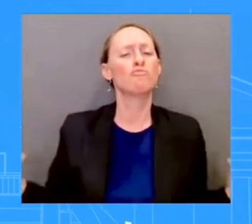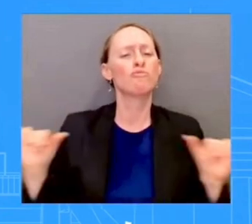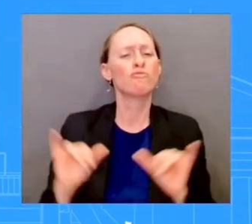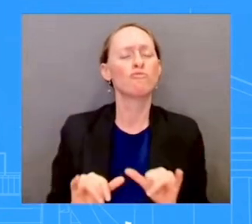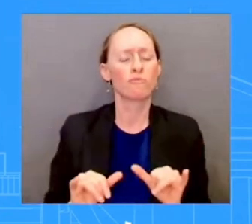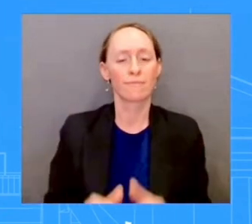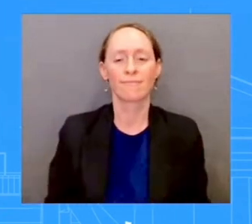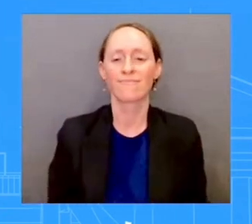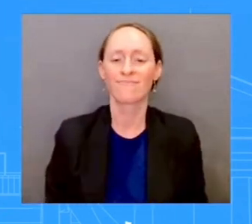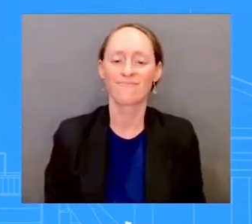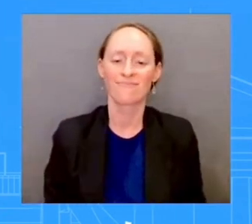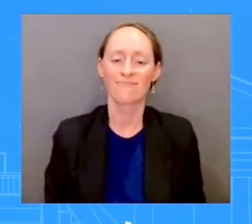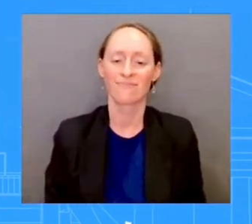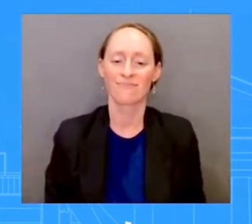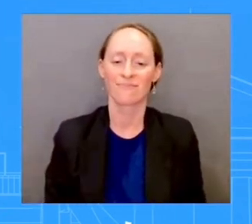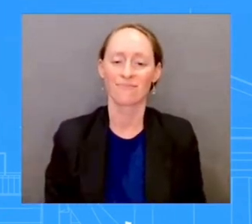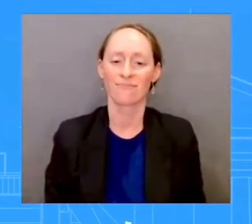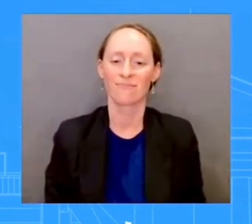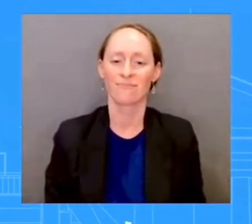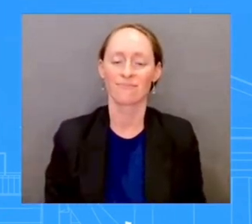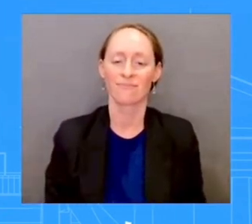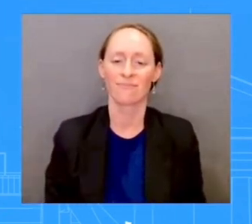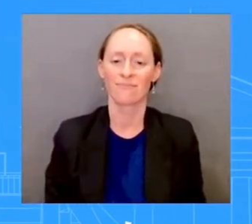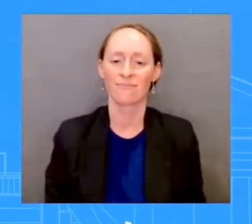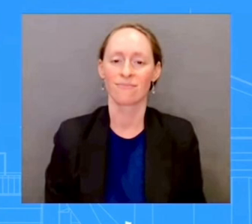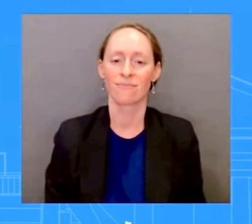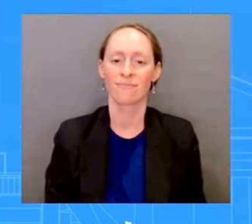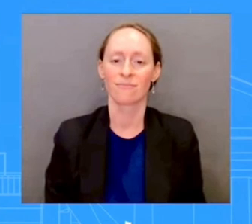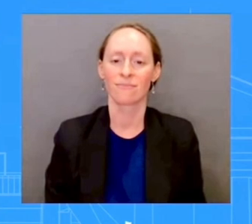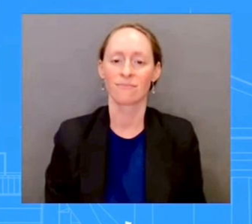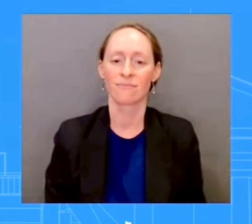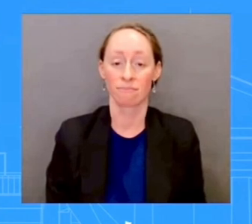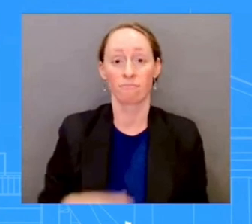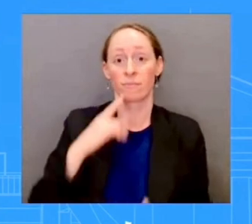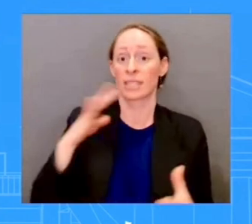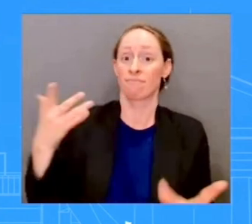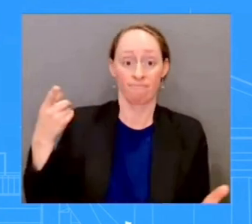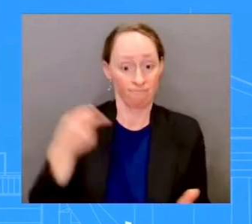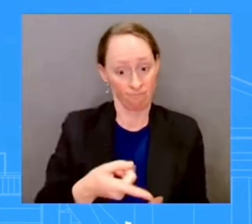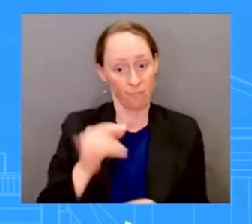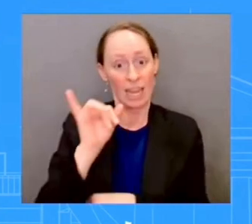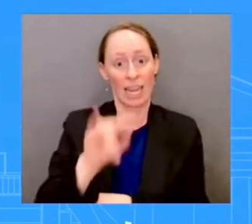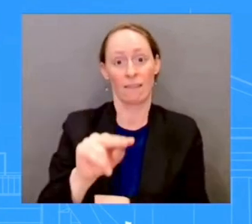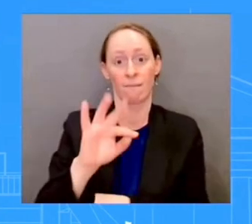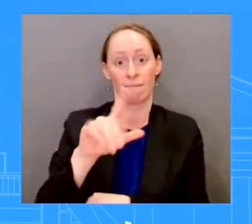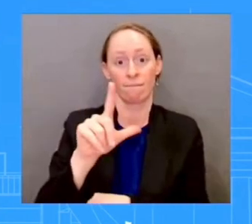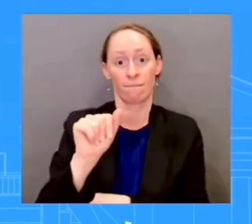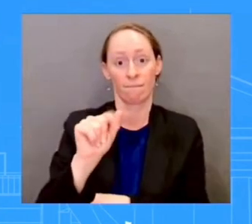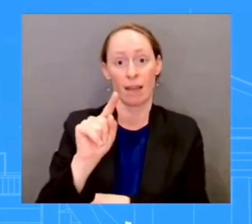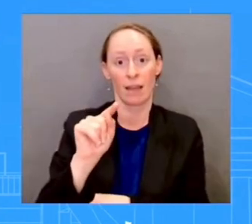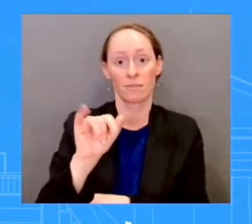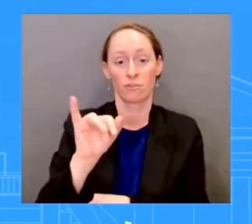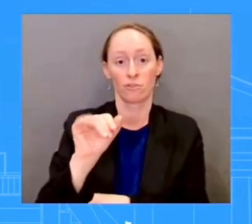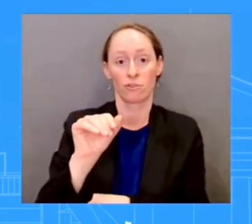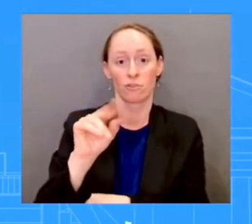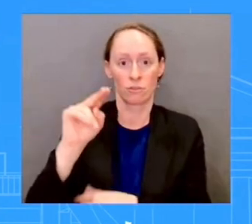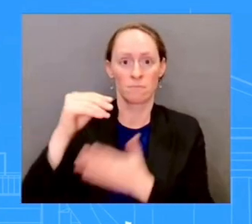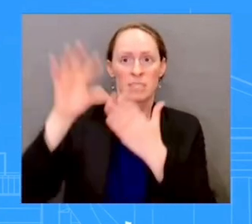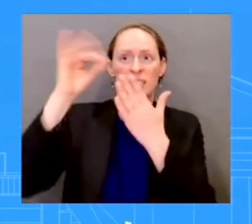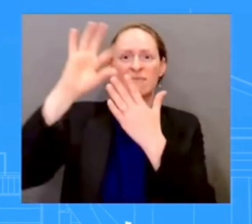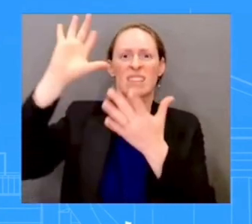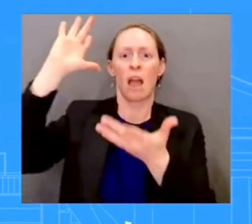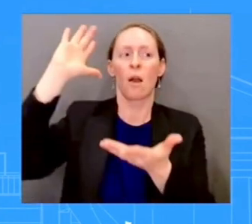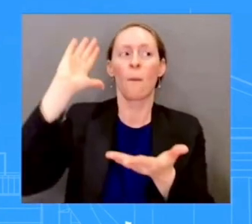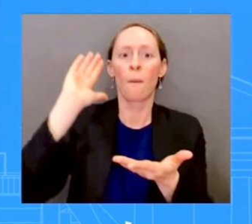lowest rate in two and a half years. Now, our economy and labor market remain strong. Yesterday,